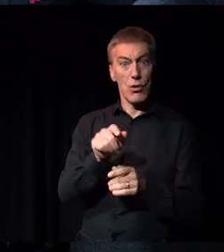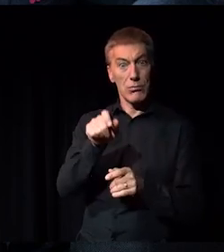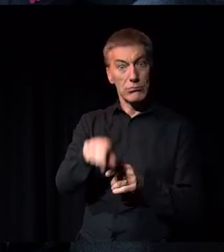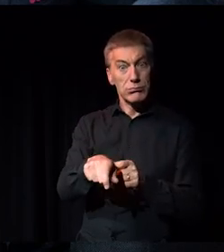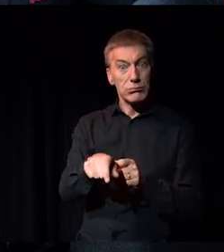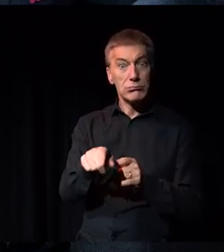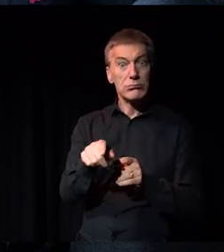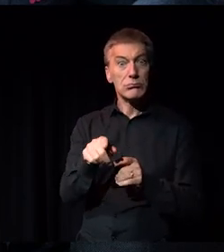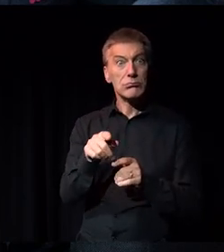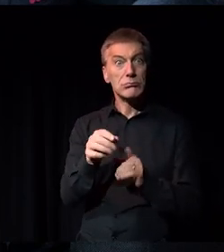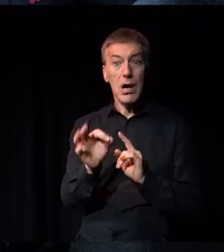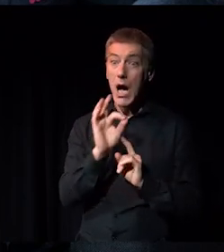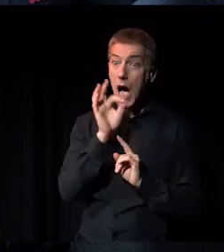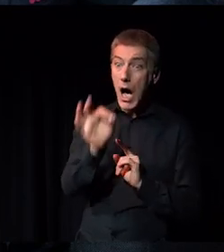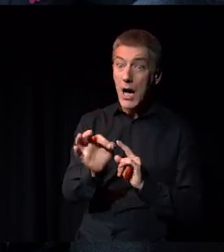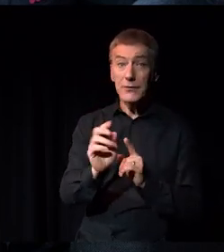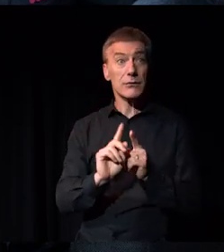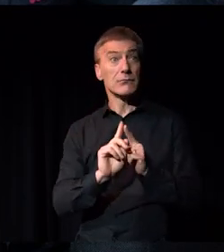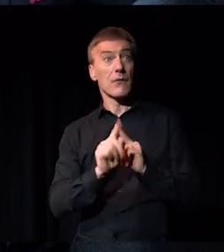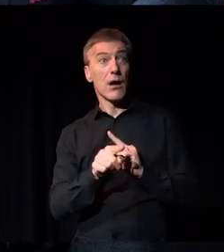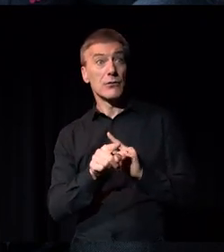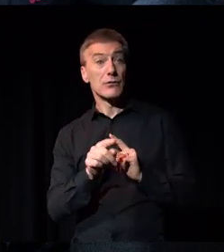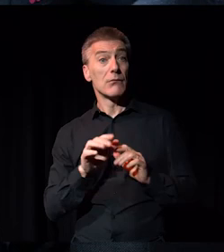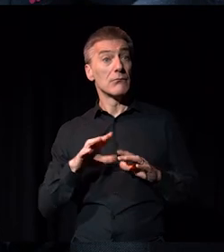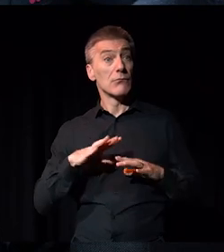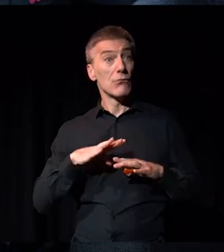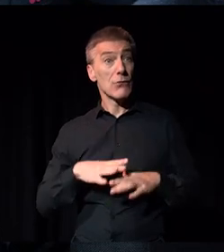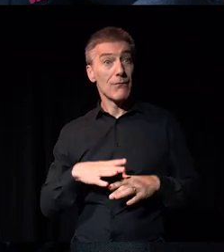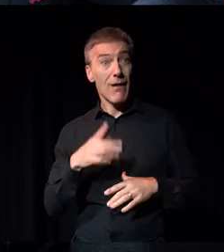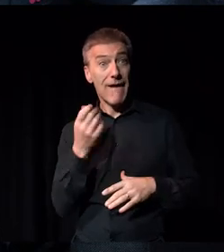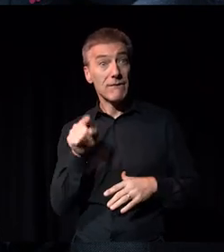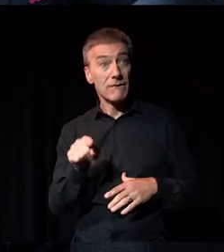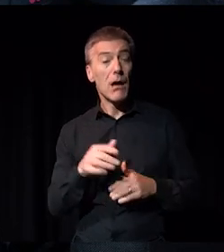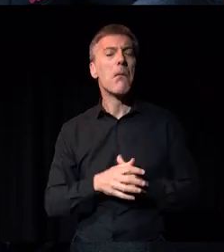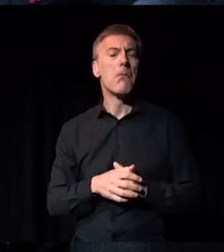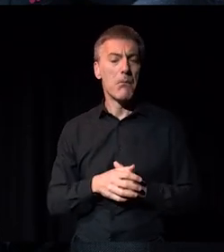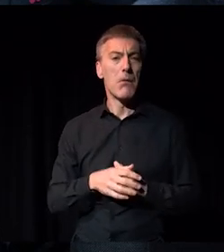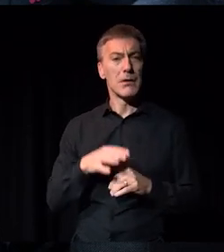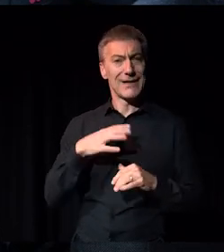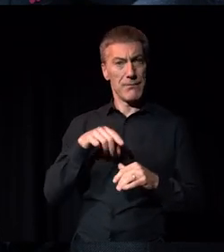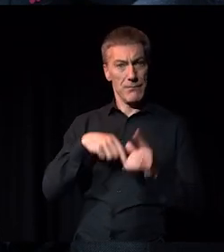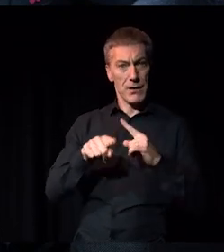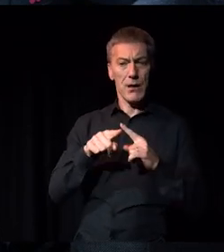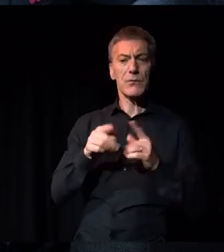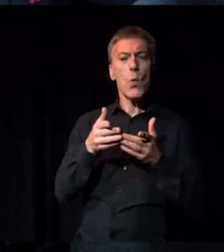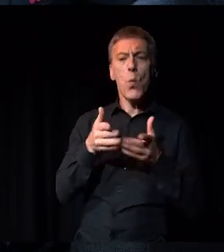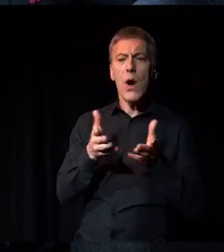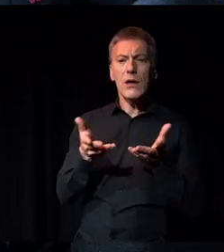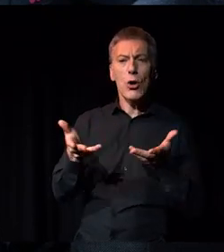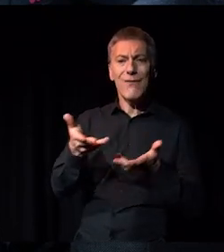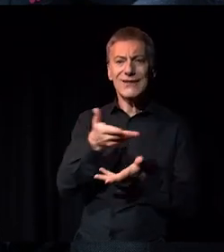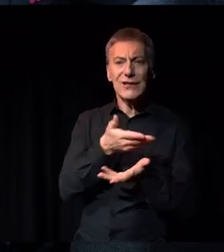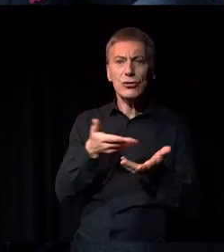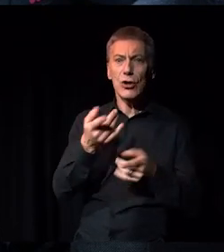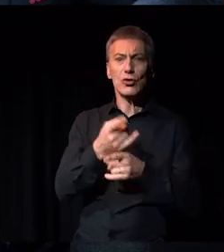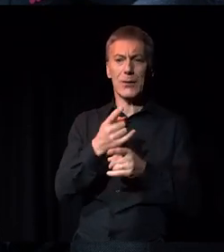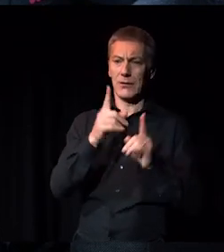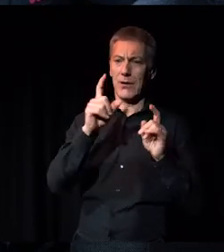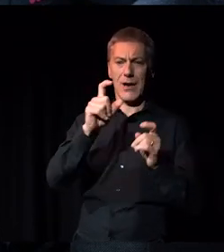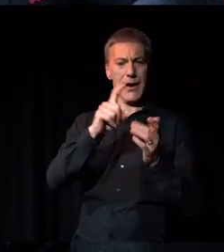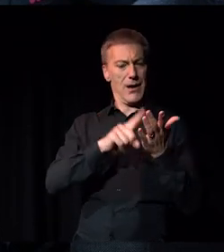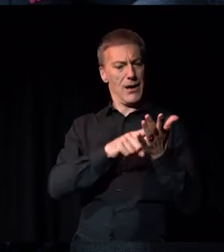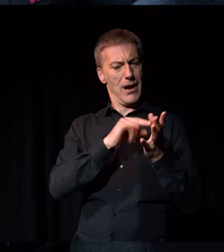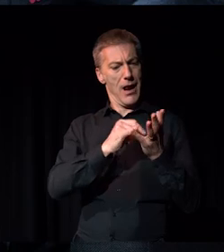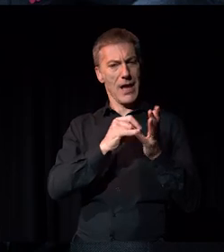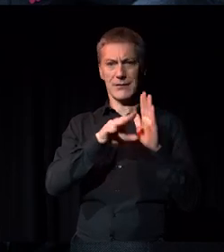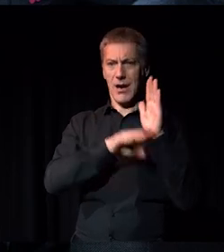Like, how did they feel answering these questions? And actually, as a result of that, we opened up a wider conversation about what class is and what it means and